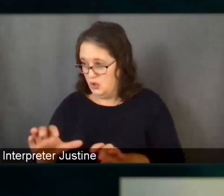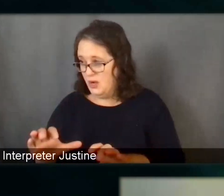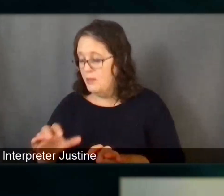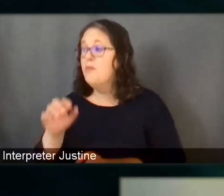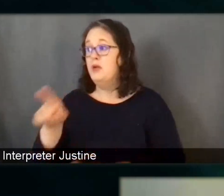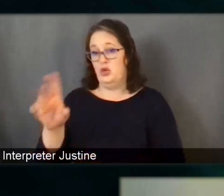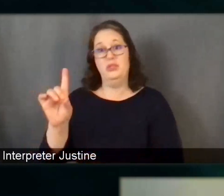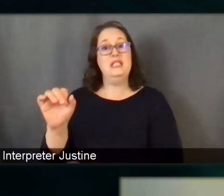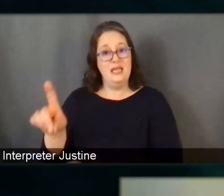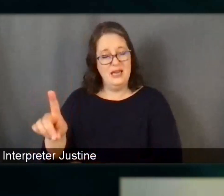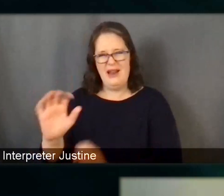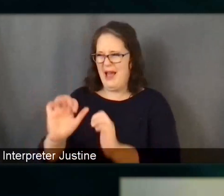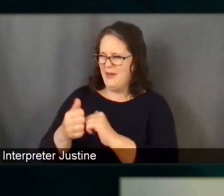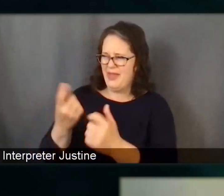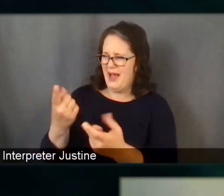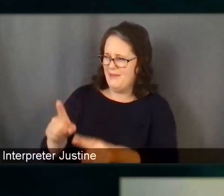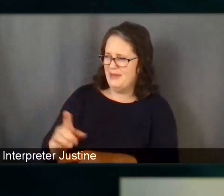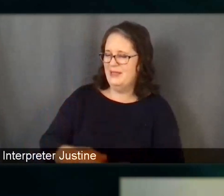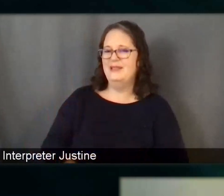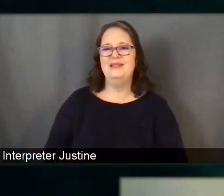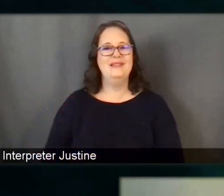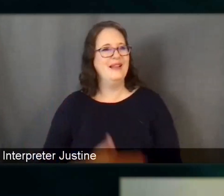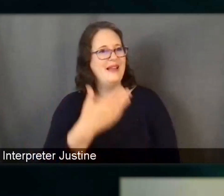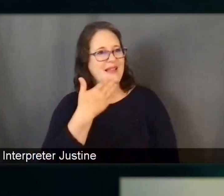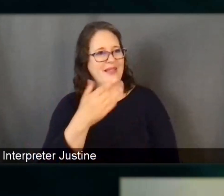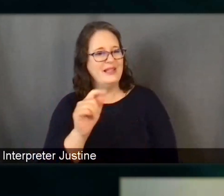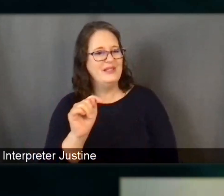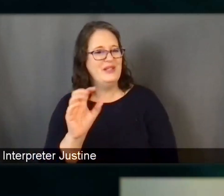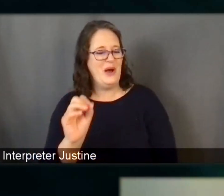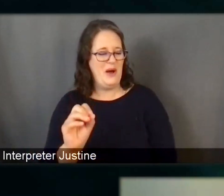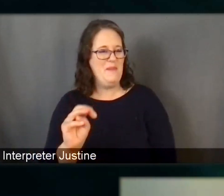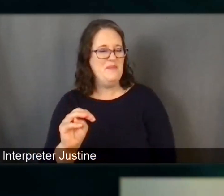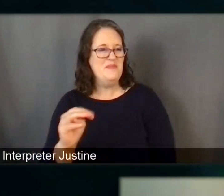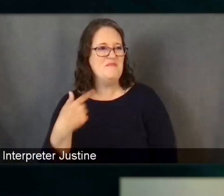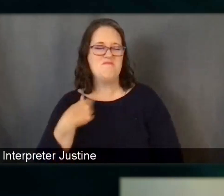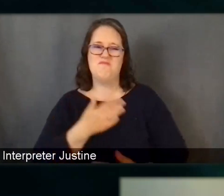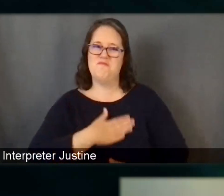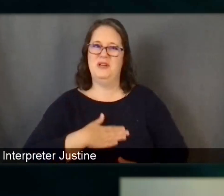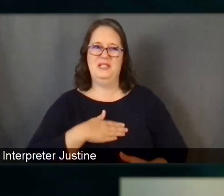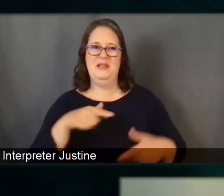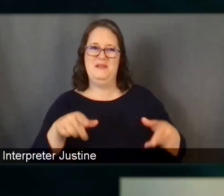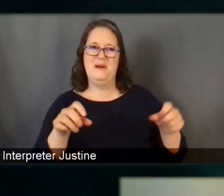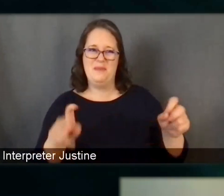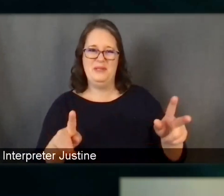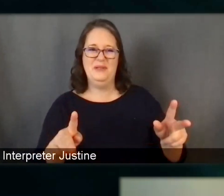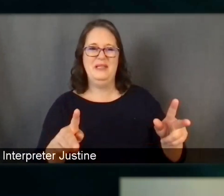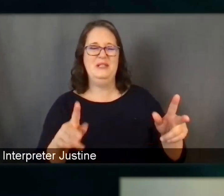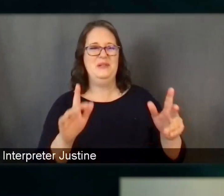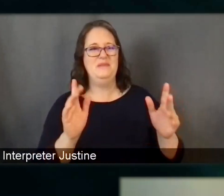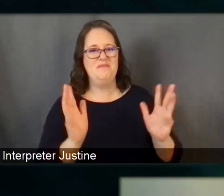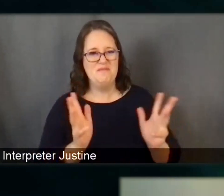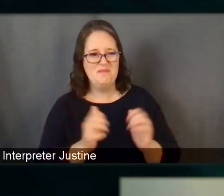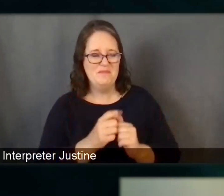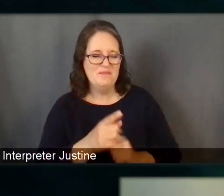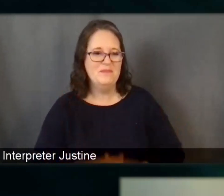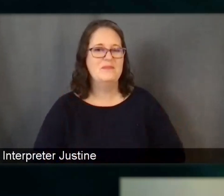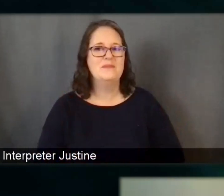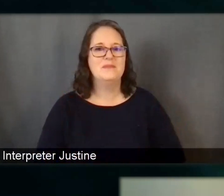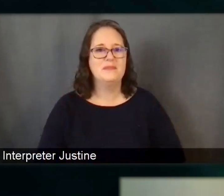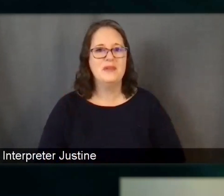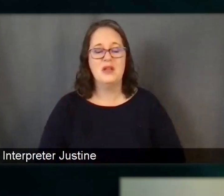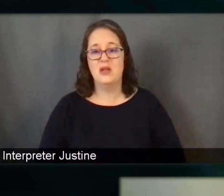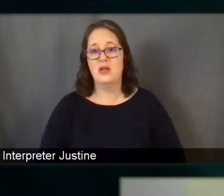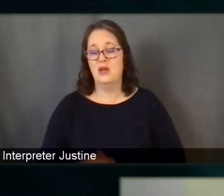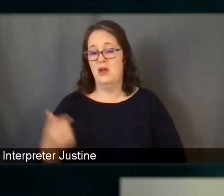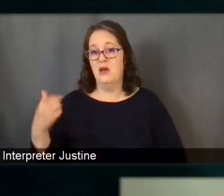Thanks, Tom. I appreciate the opportunity to connect. Um, I think my colleagues and I were really successful